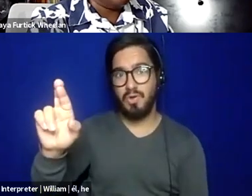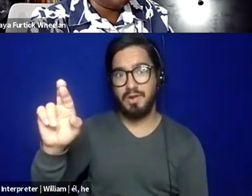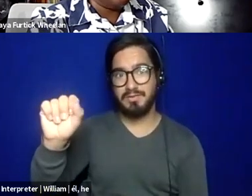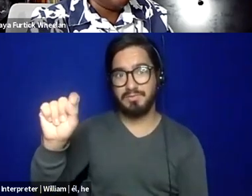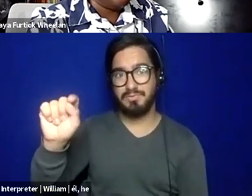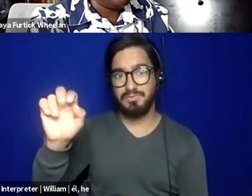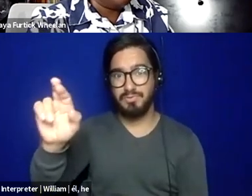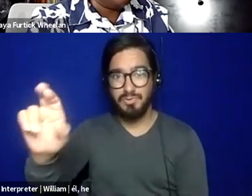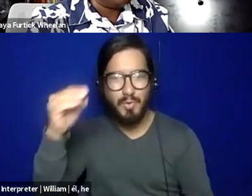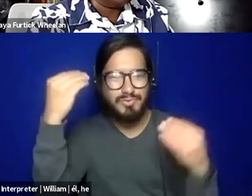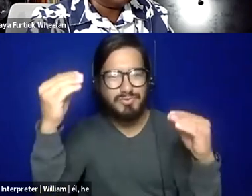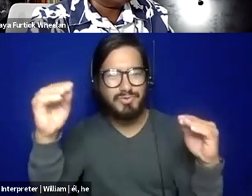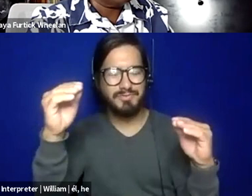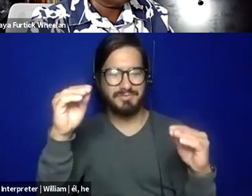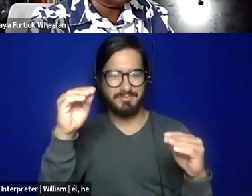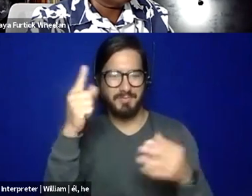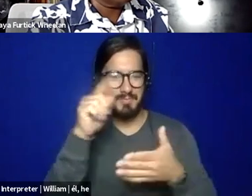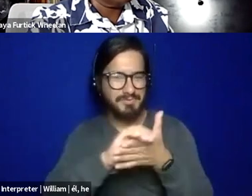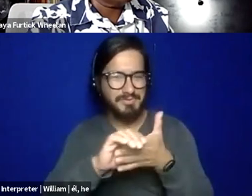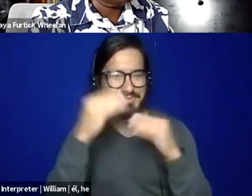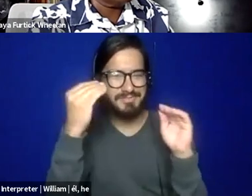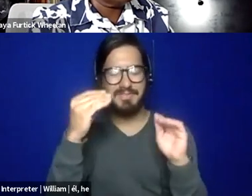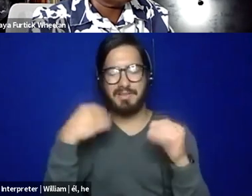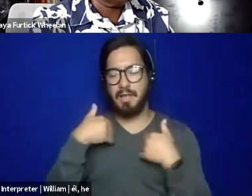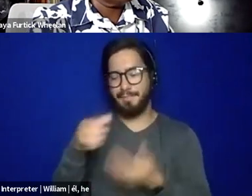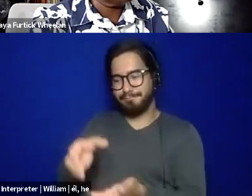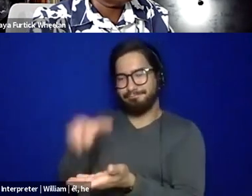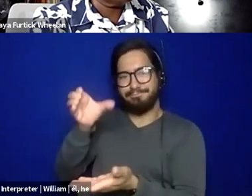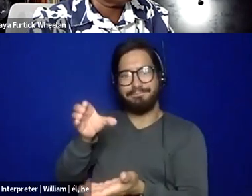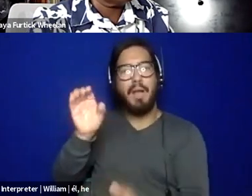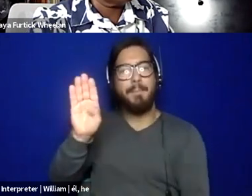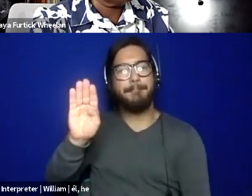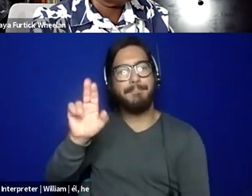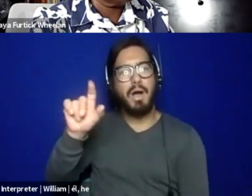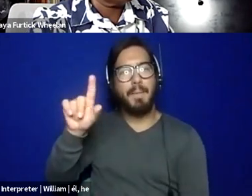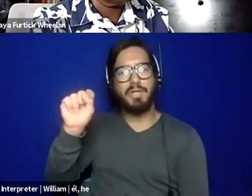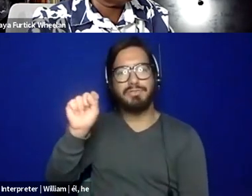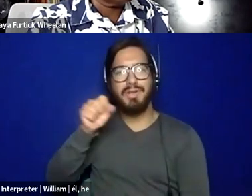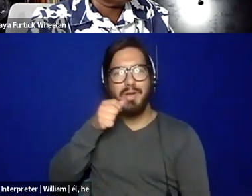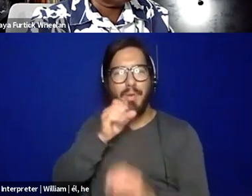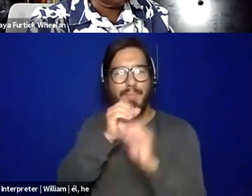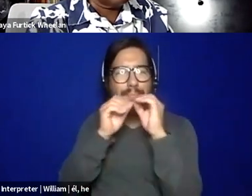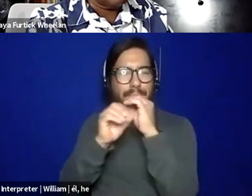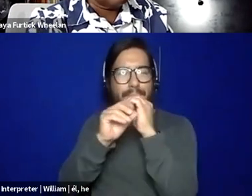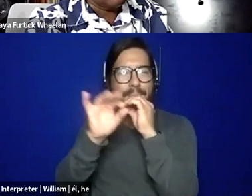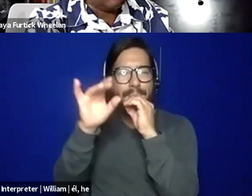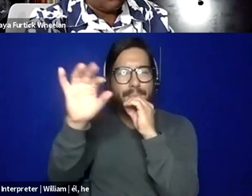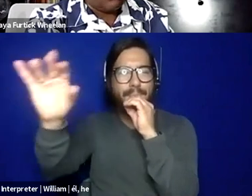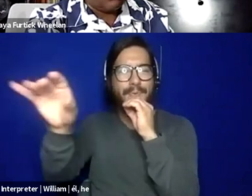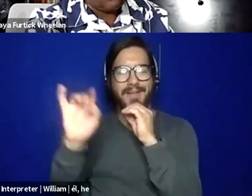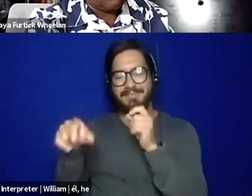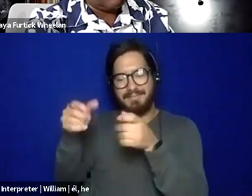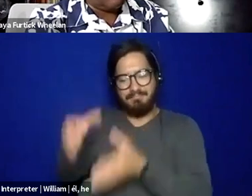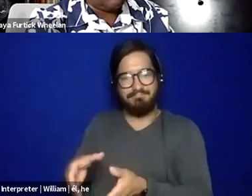just get to get a bottle of bubbles, have it on your desk, have it in your, your bag, have it nearby, um, and be able